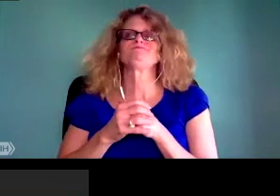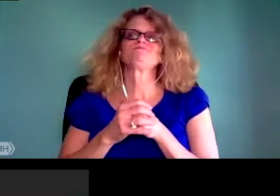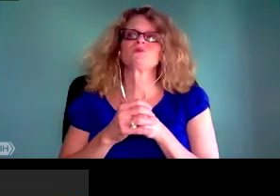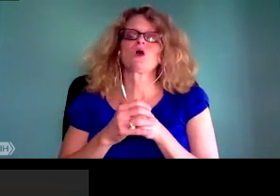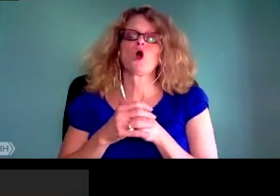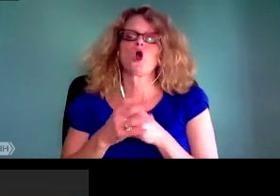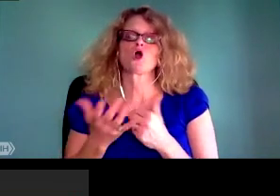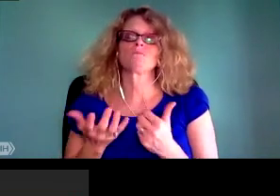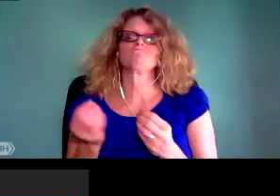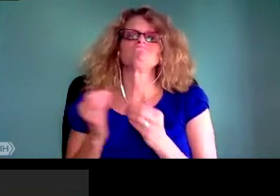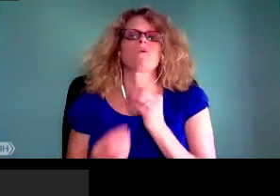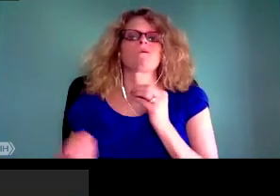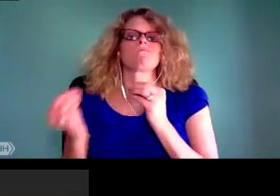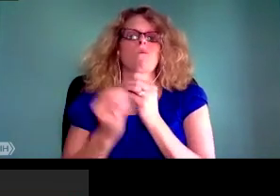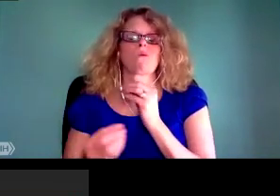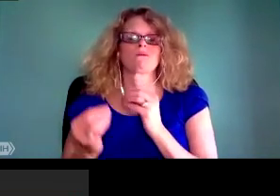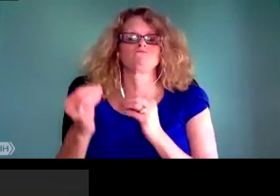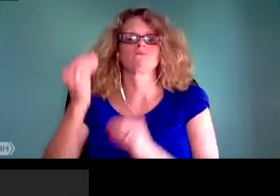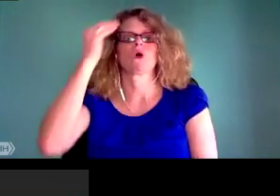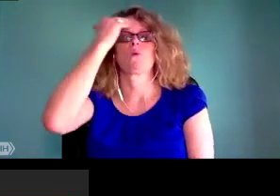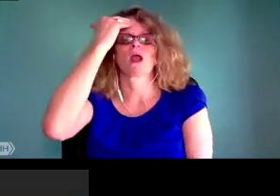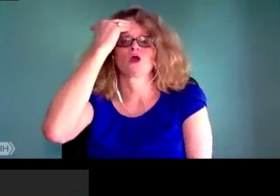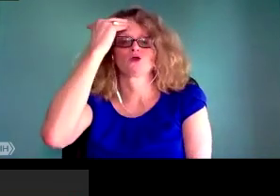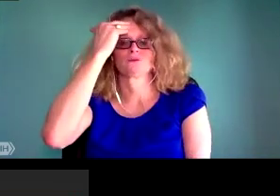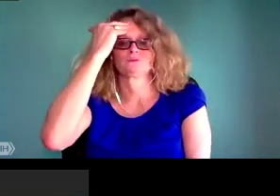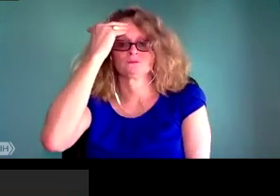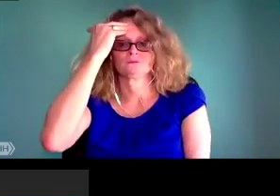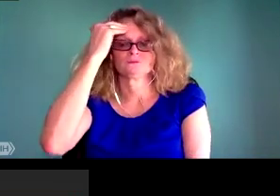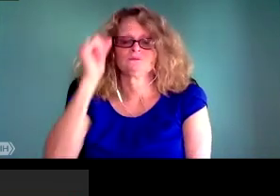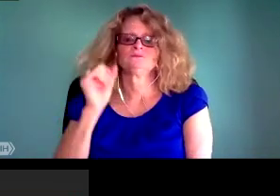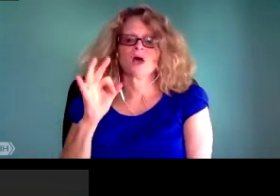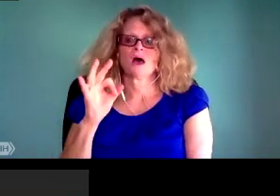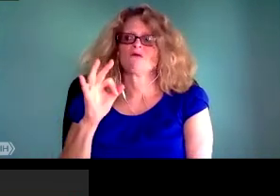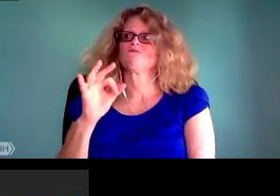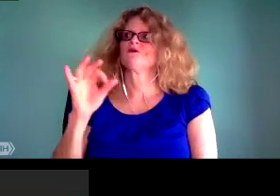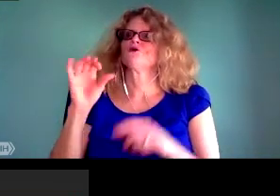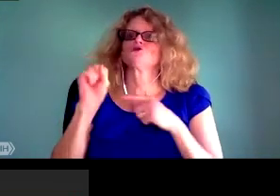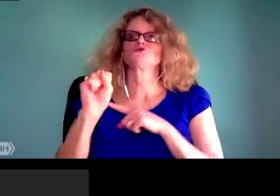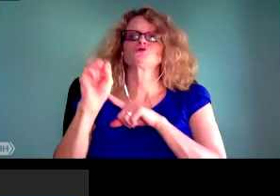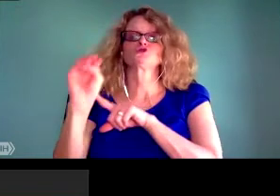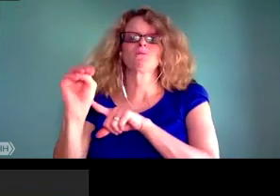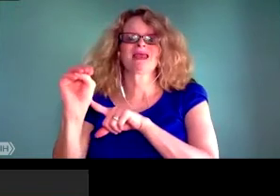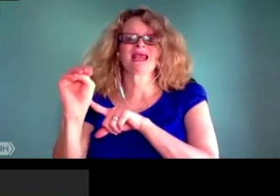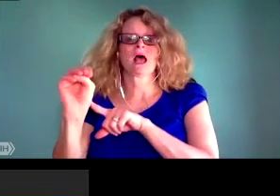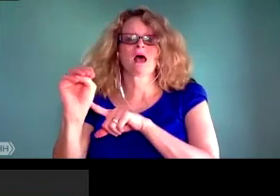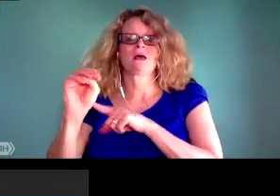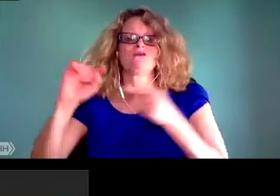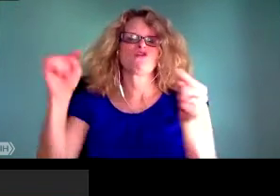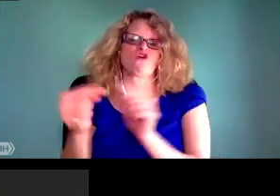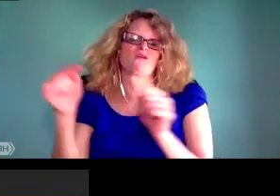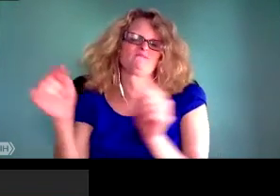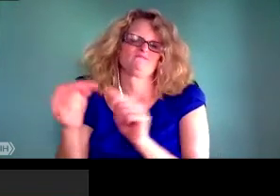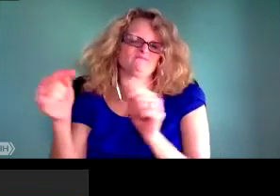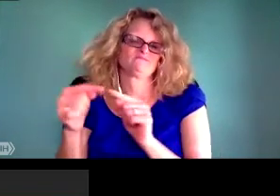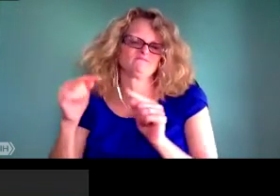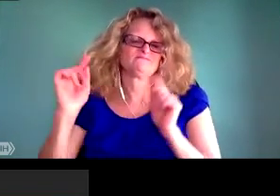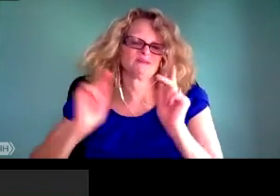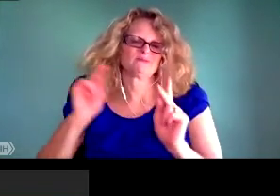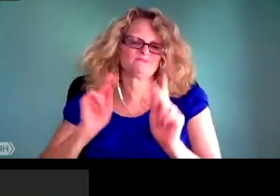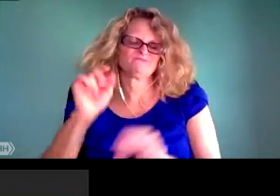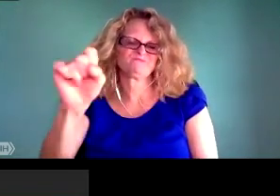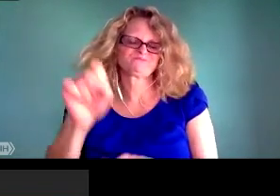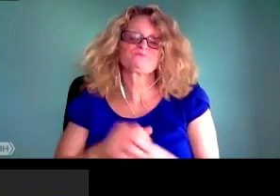And its lack of investigation into its own contributions